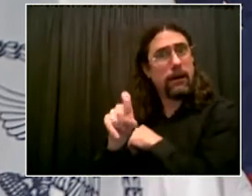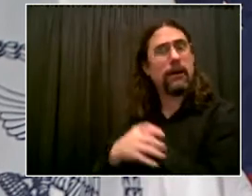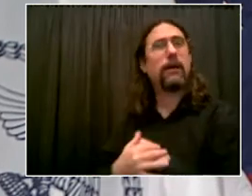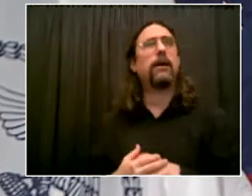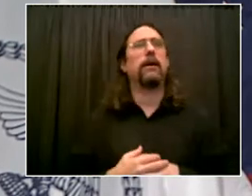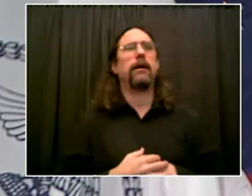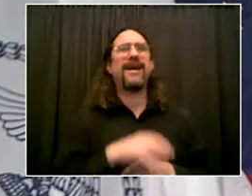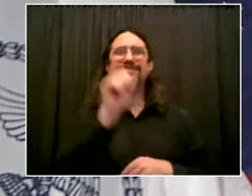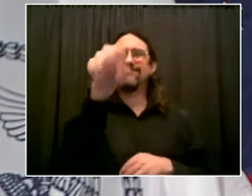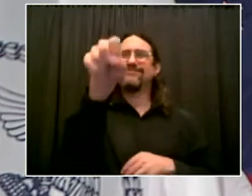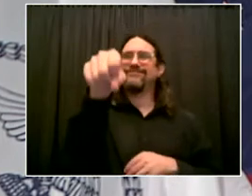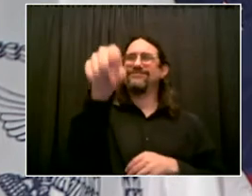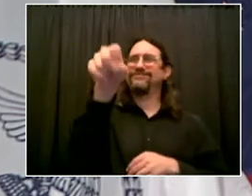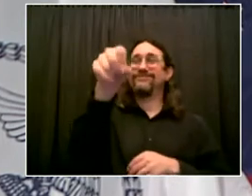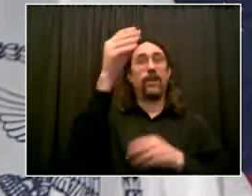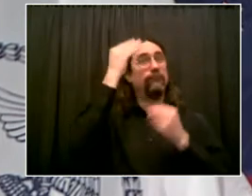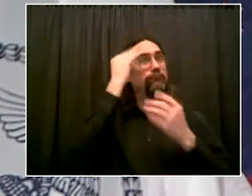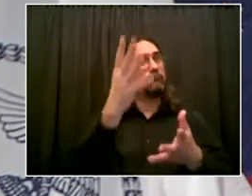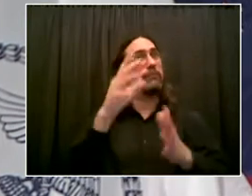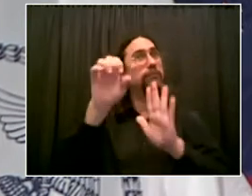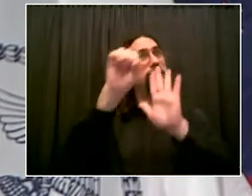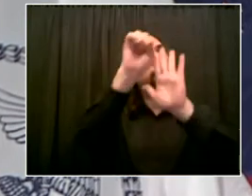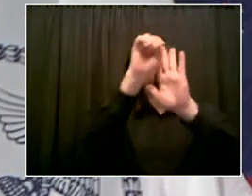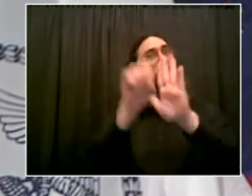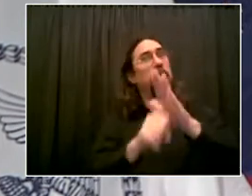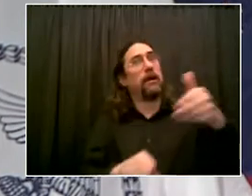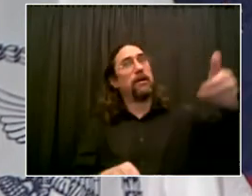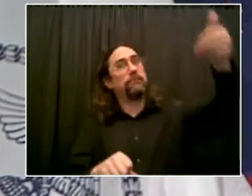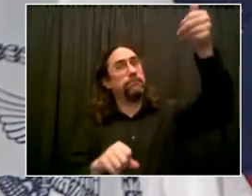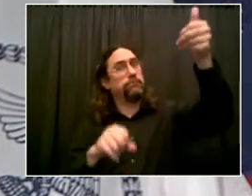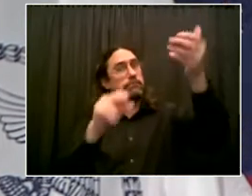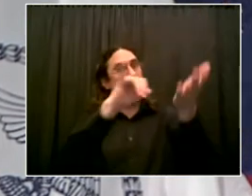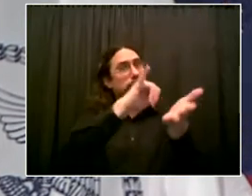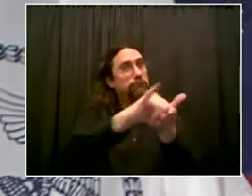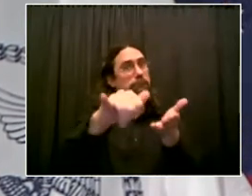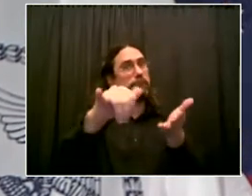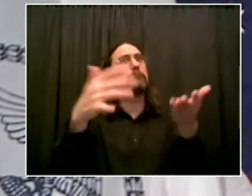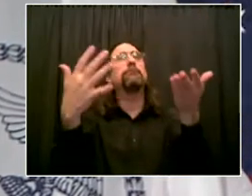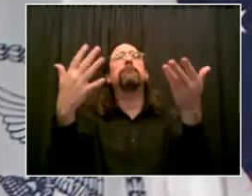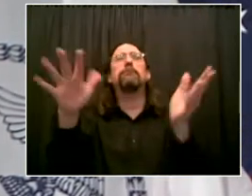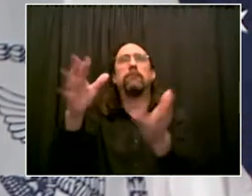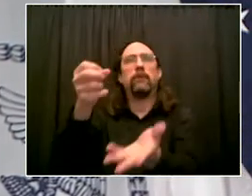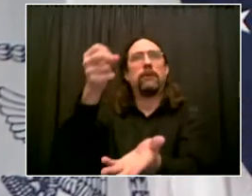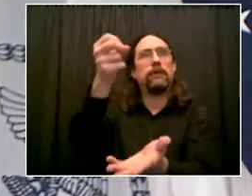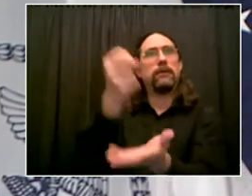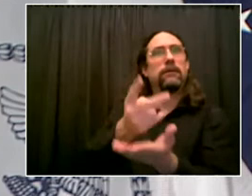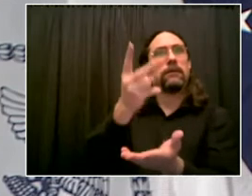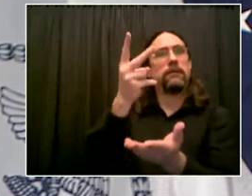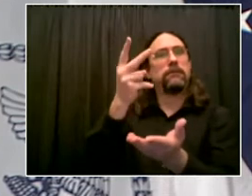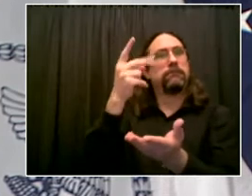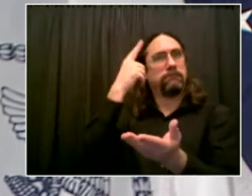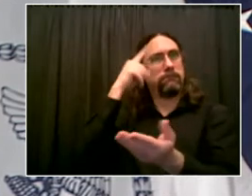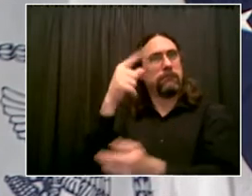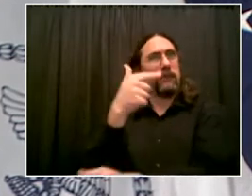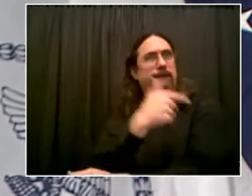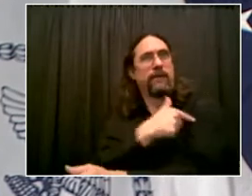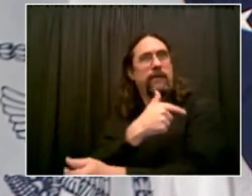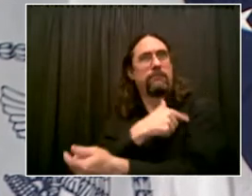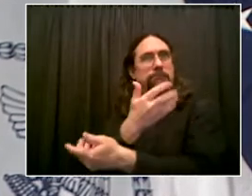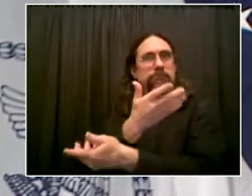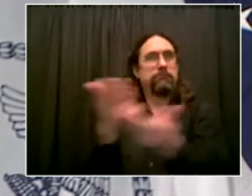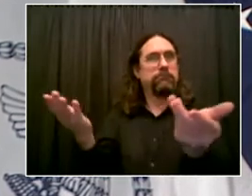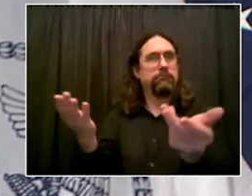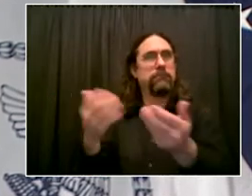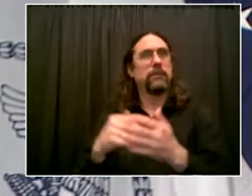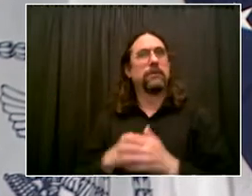uh, in some of the best trafficked parts of New York City, the places that tourists love to go. And look, I think it's part of the welcome back